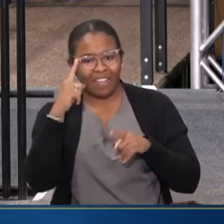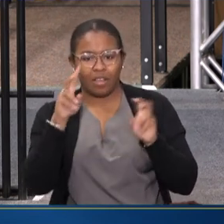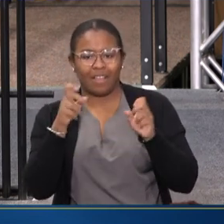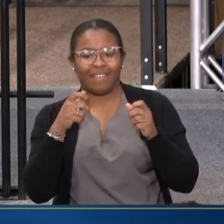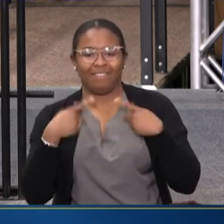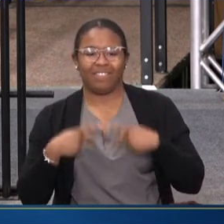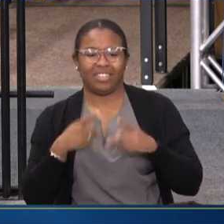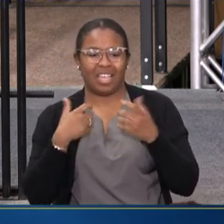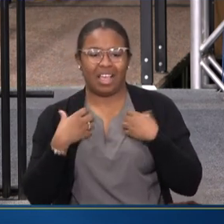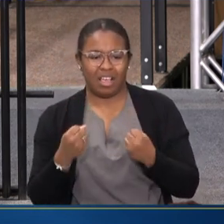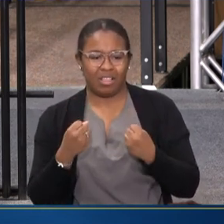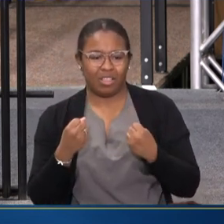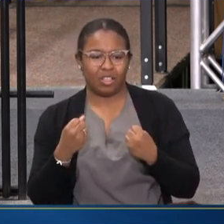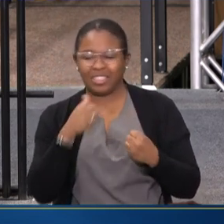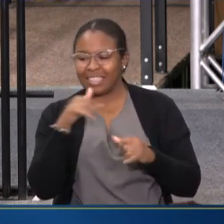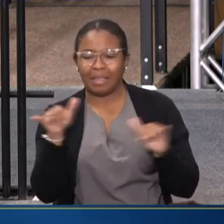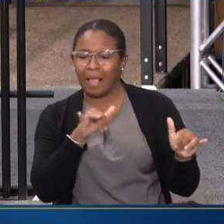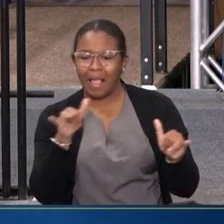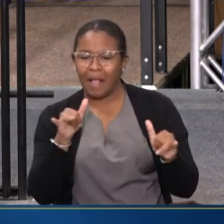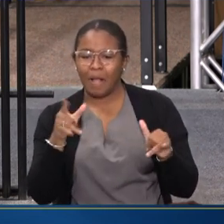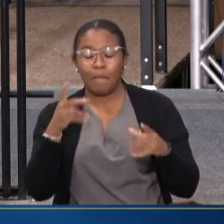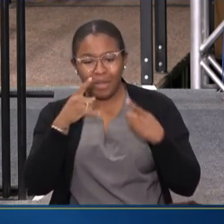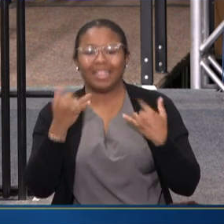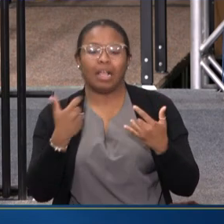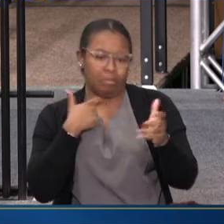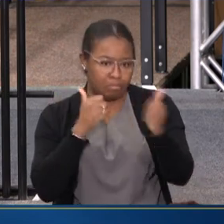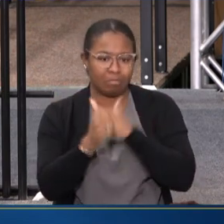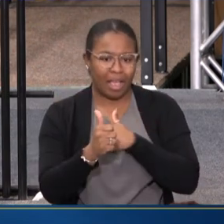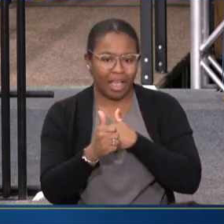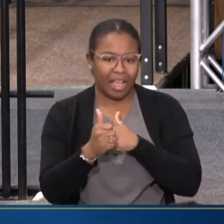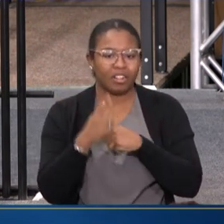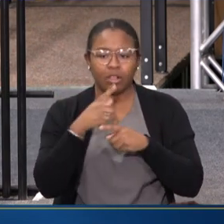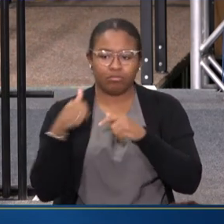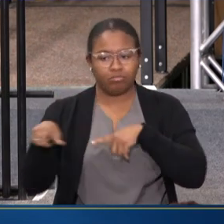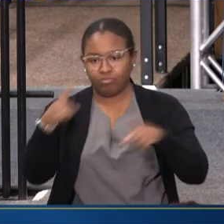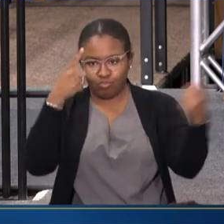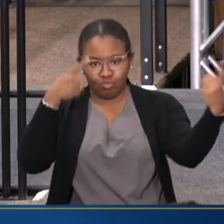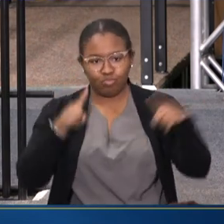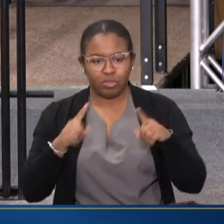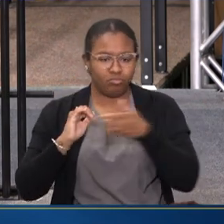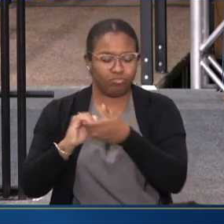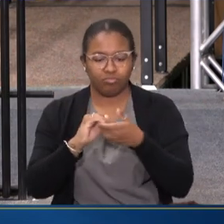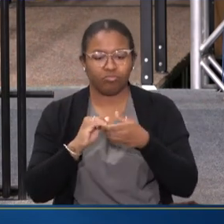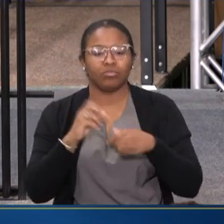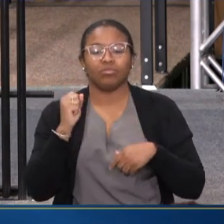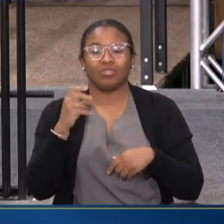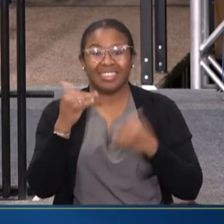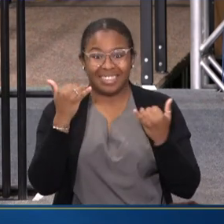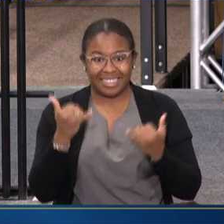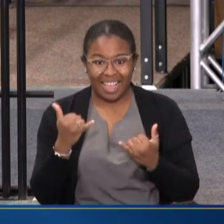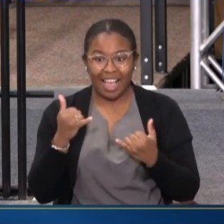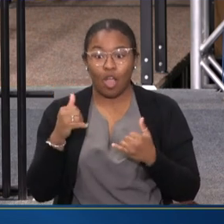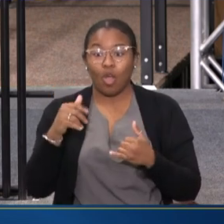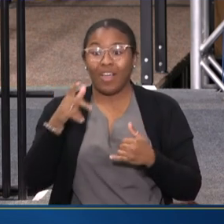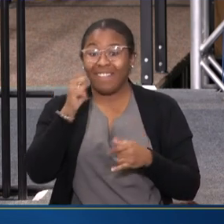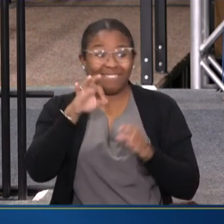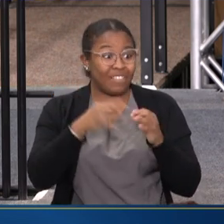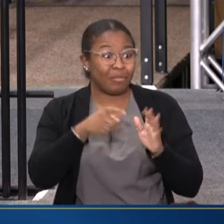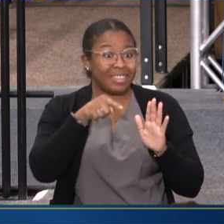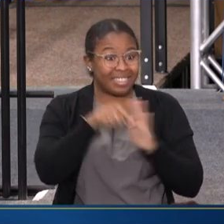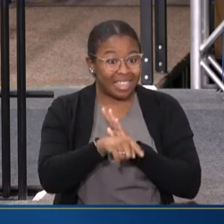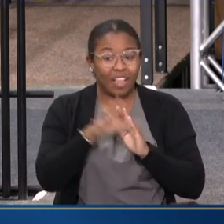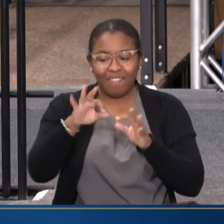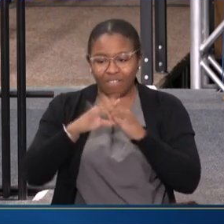PASSED UNANIMOUSLY IN THE SENATE, BIPARTISAN EVERYWHERE. AND NOW THOSE FOLKS WILL HAVE BENEFITS